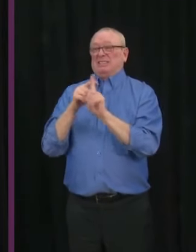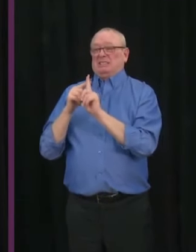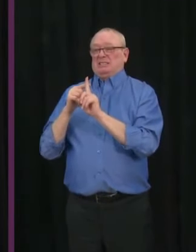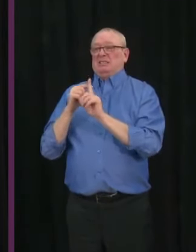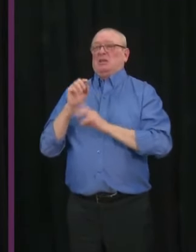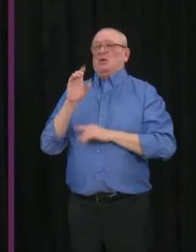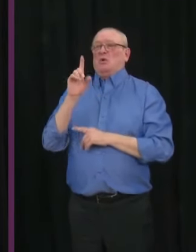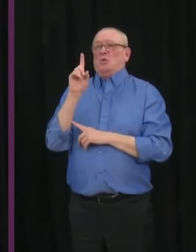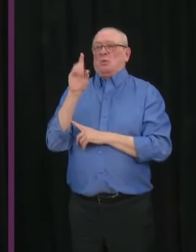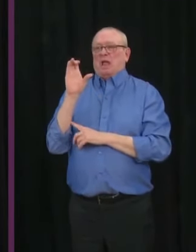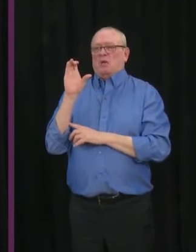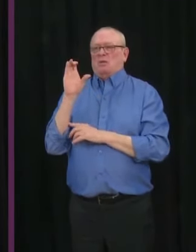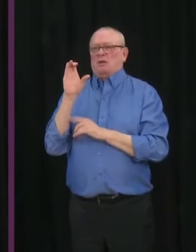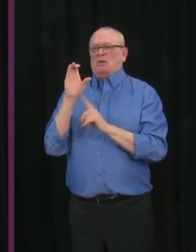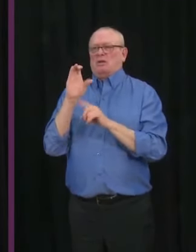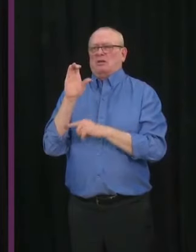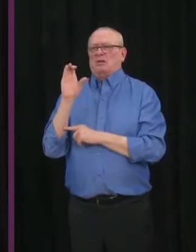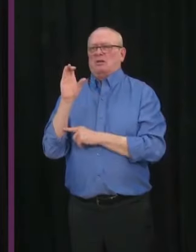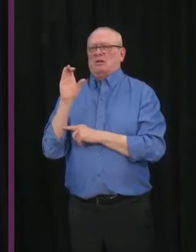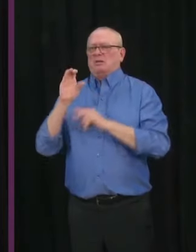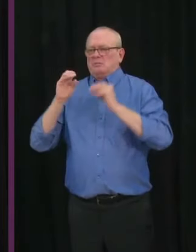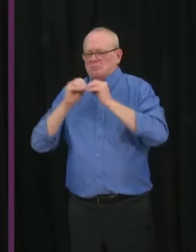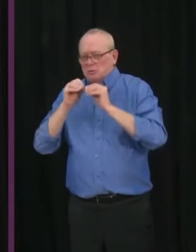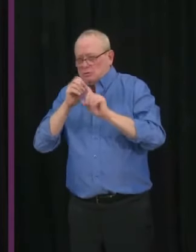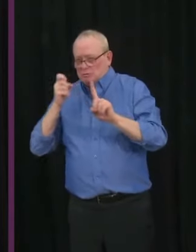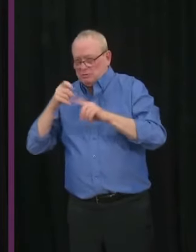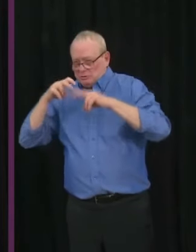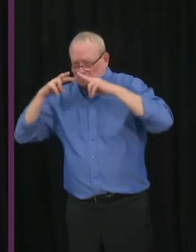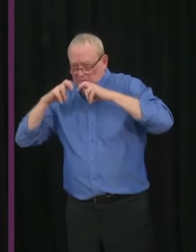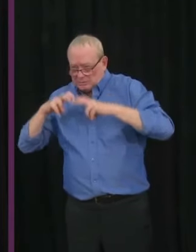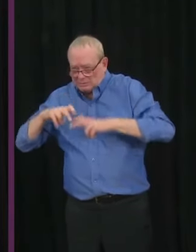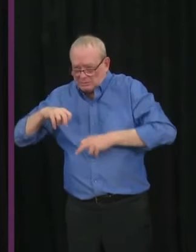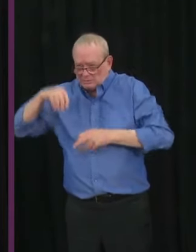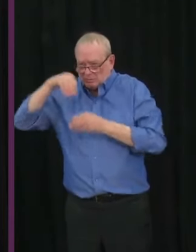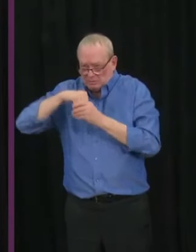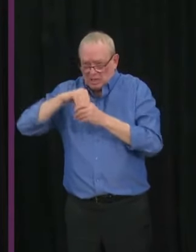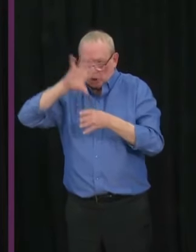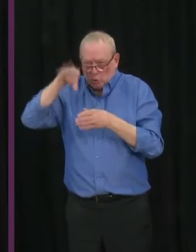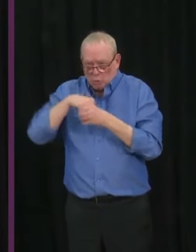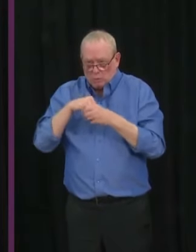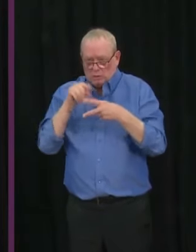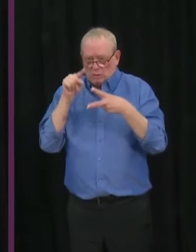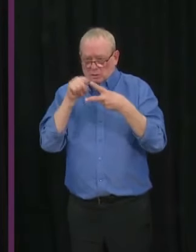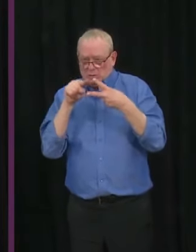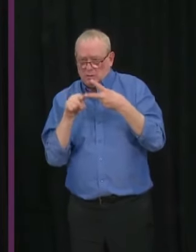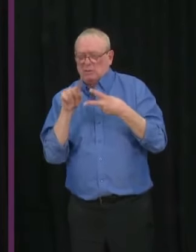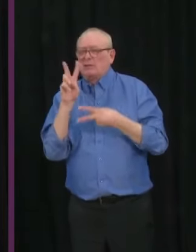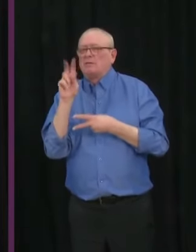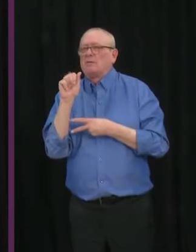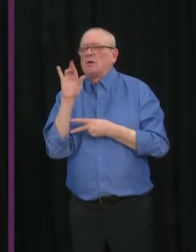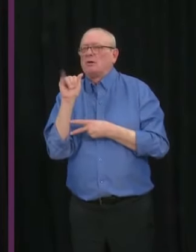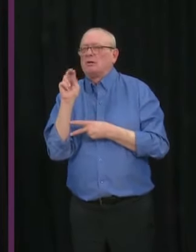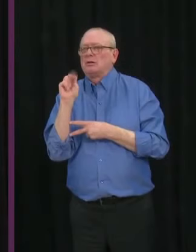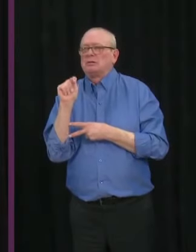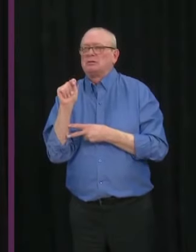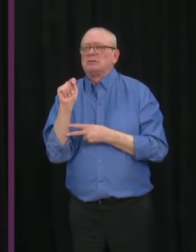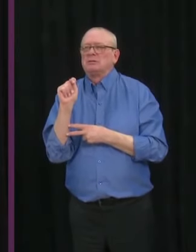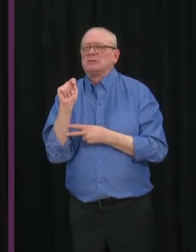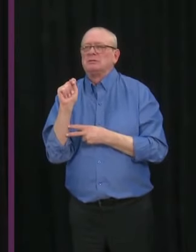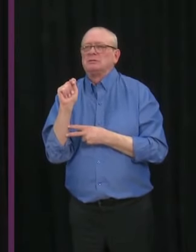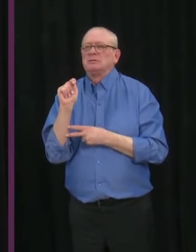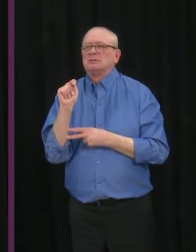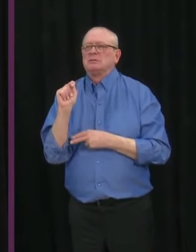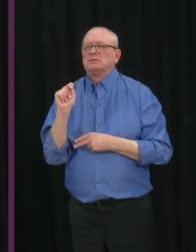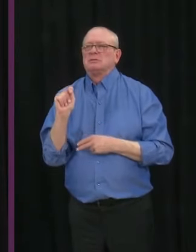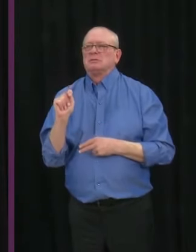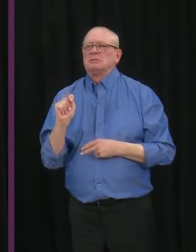not a variant of concern was present. And so this test would identify either of those two variants of concern. So we're